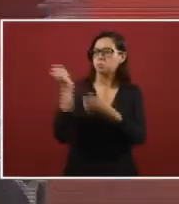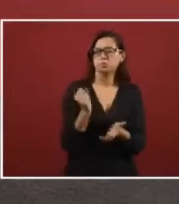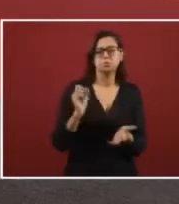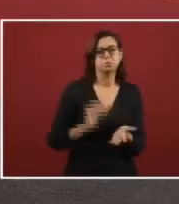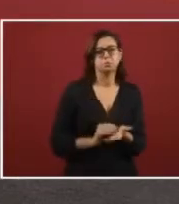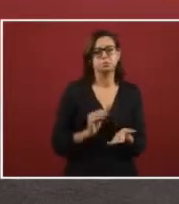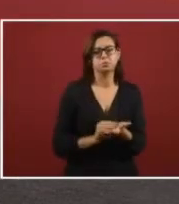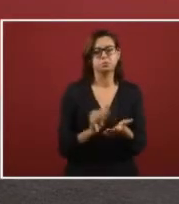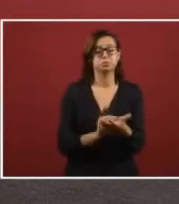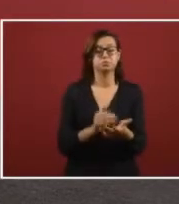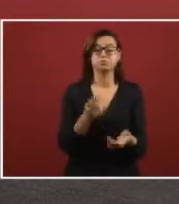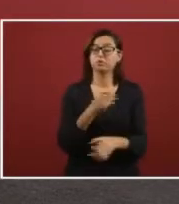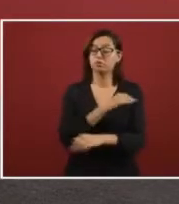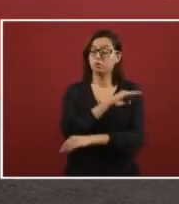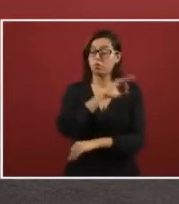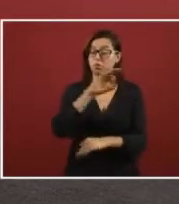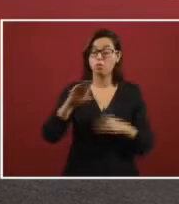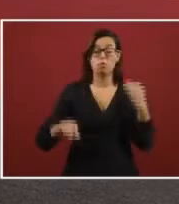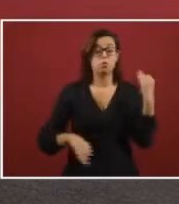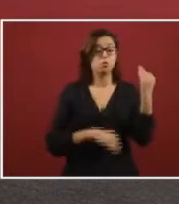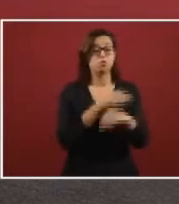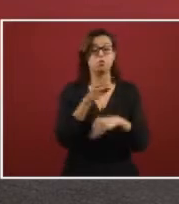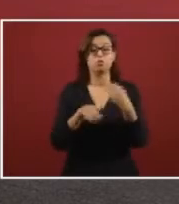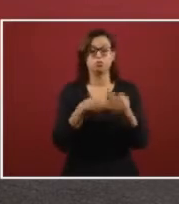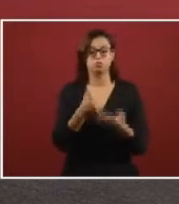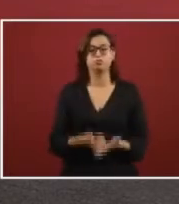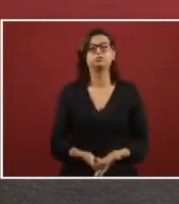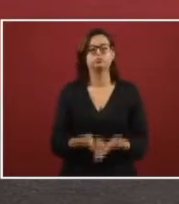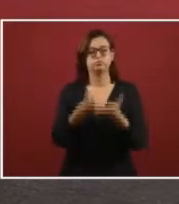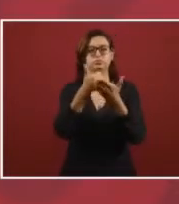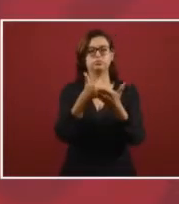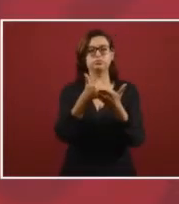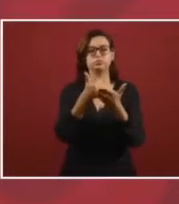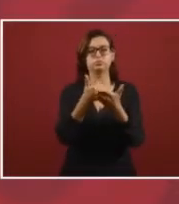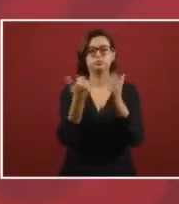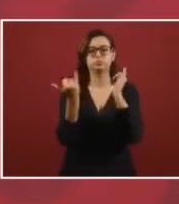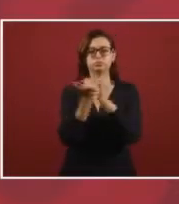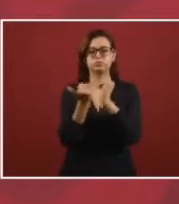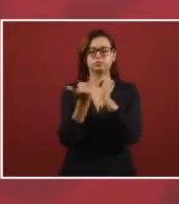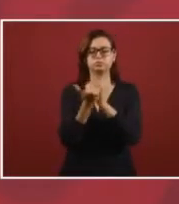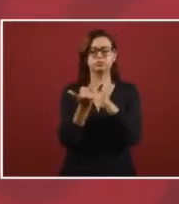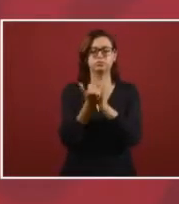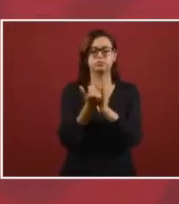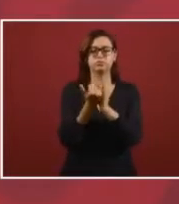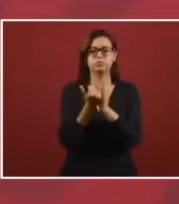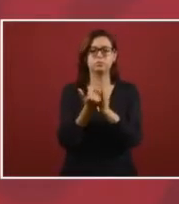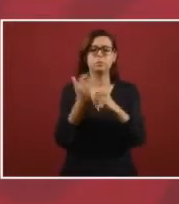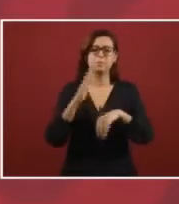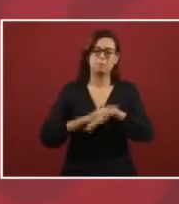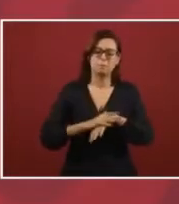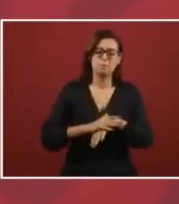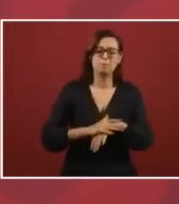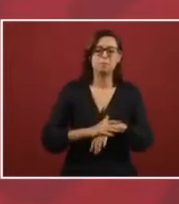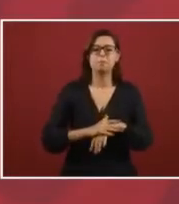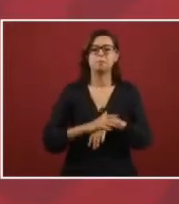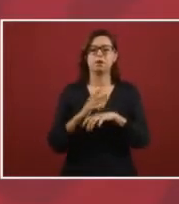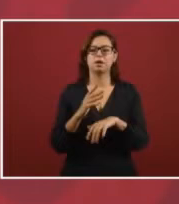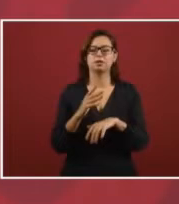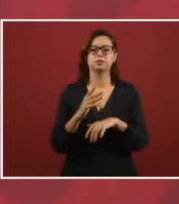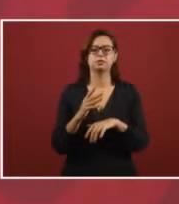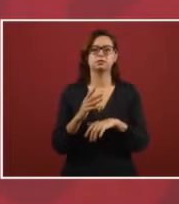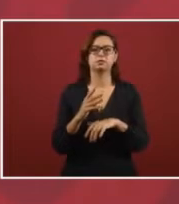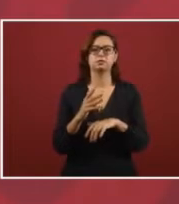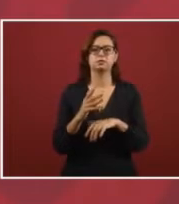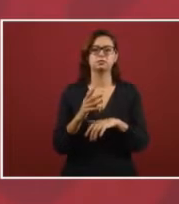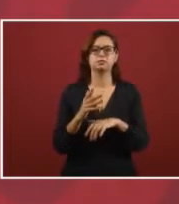investment it also helps us very much that they continue to increase